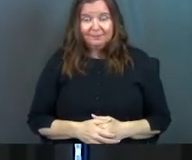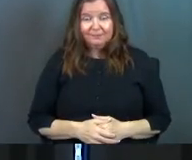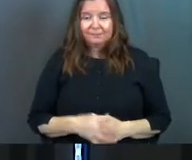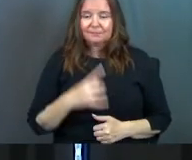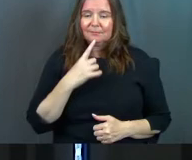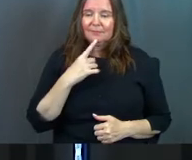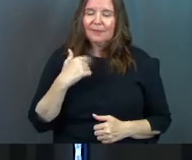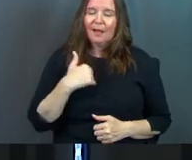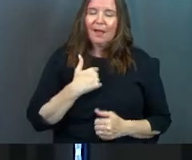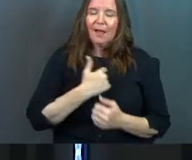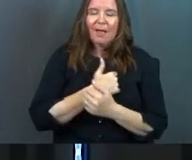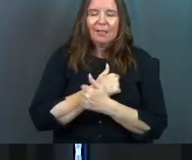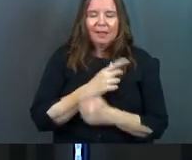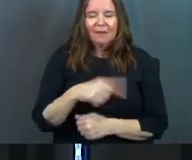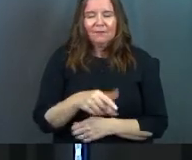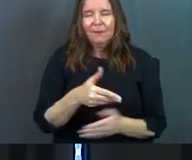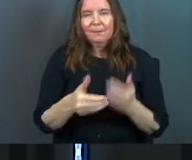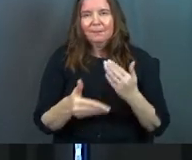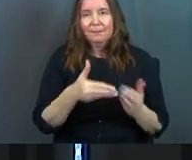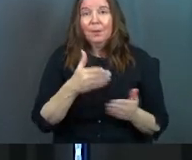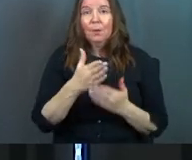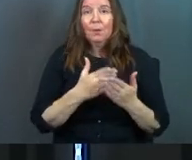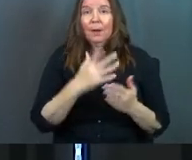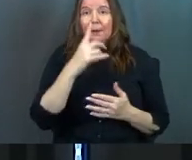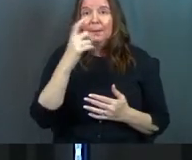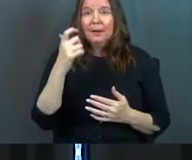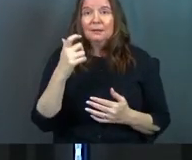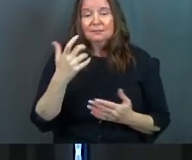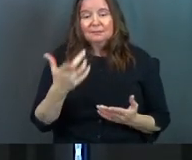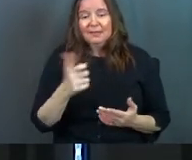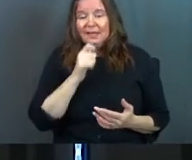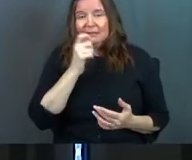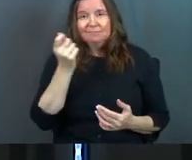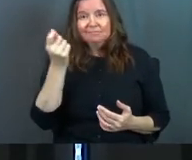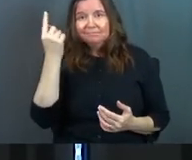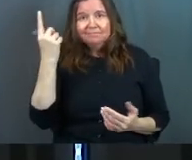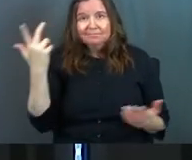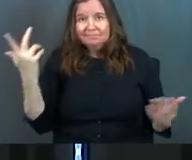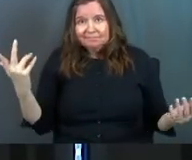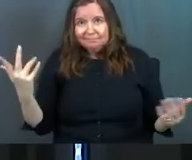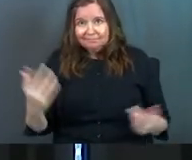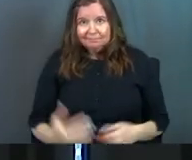And He said, I love them, partly because they didn't know.